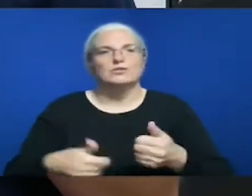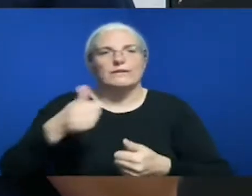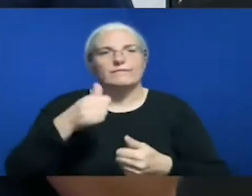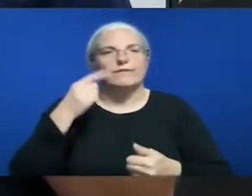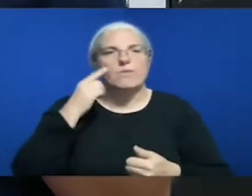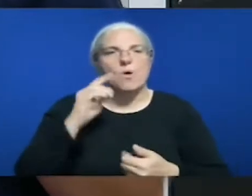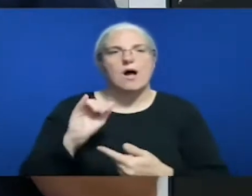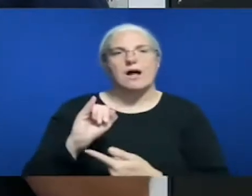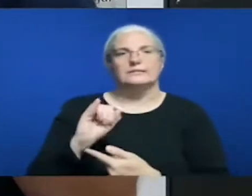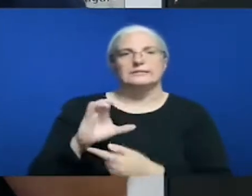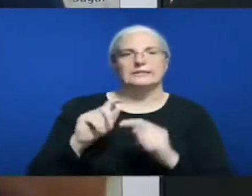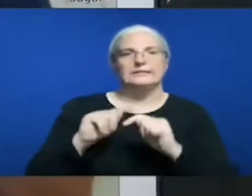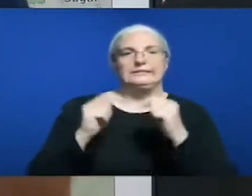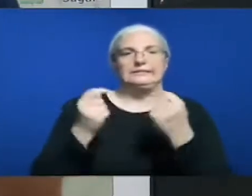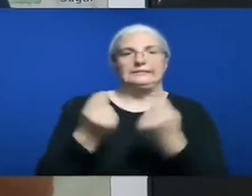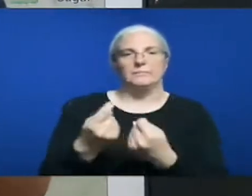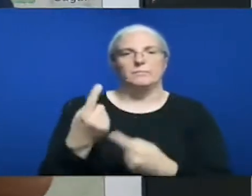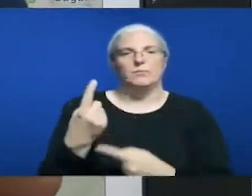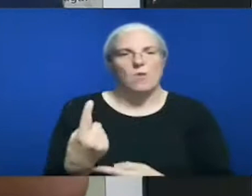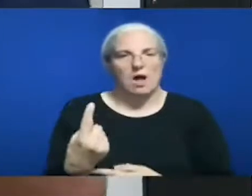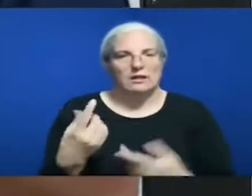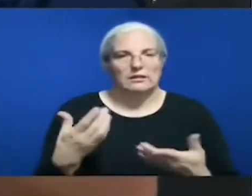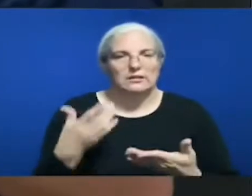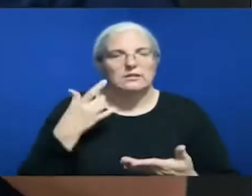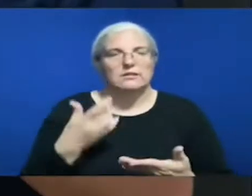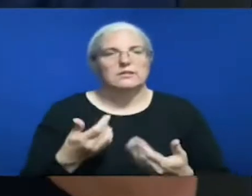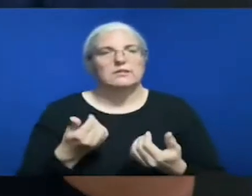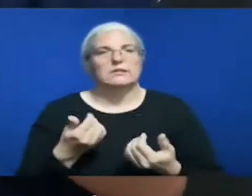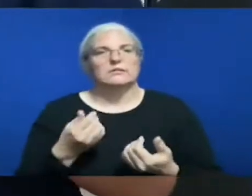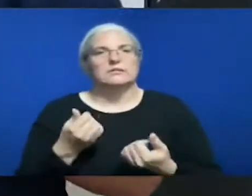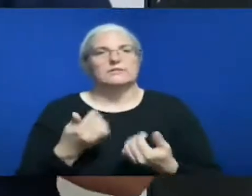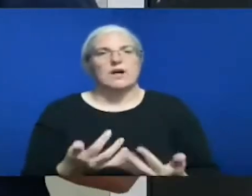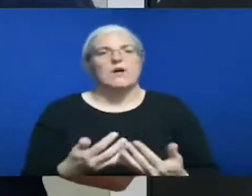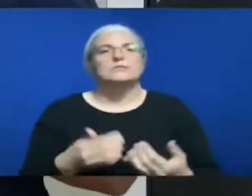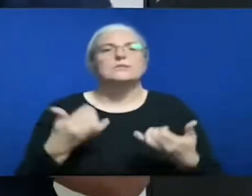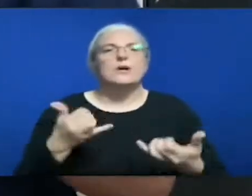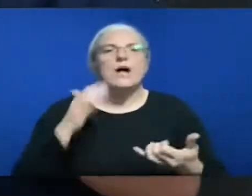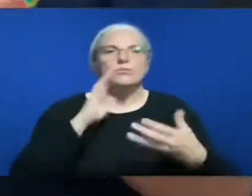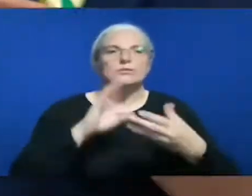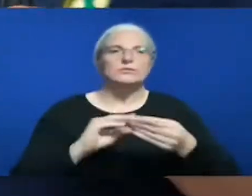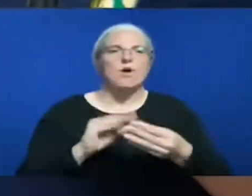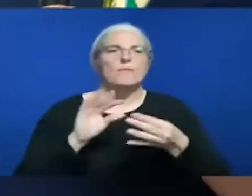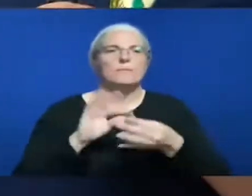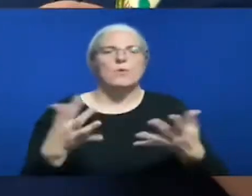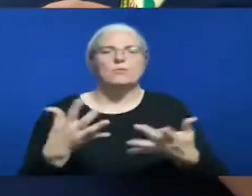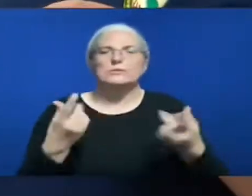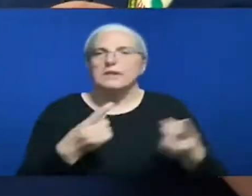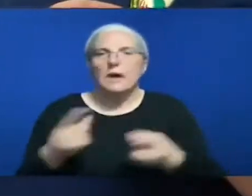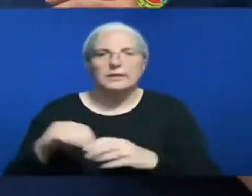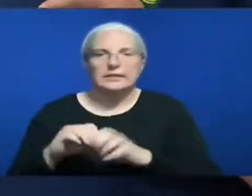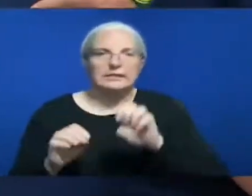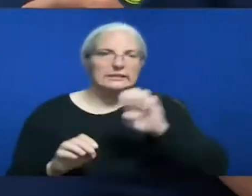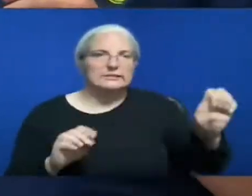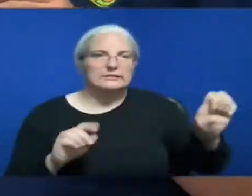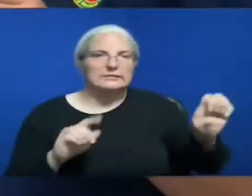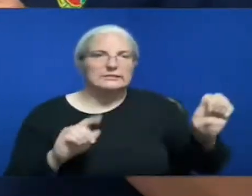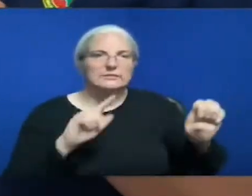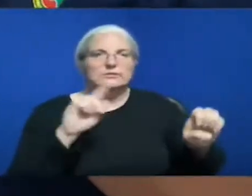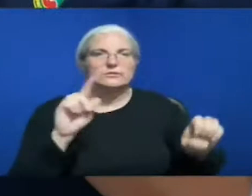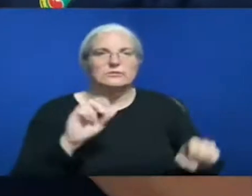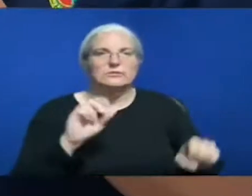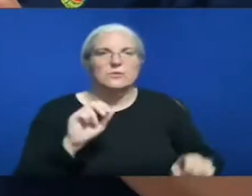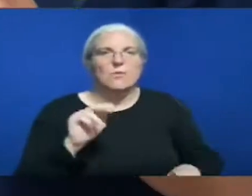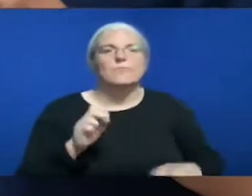evening update for the east zone of the Dixie fire today we had two major areas of concern the first being